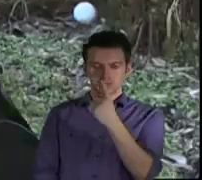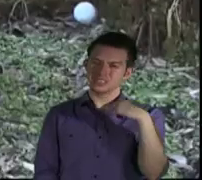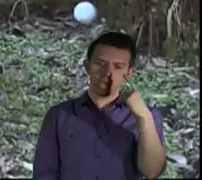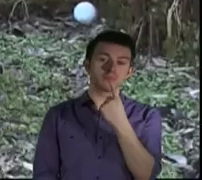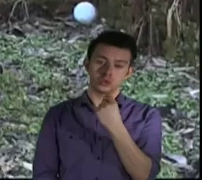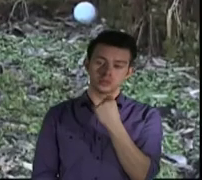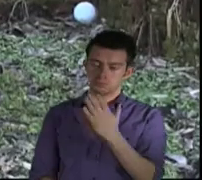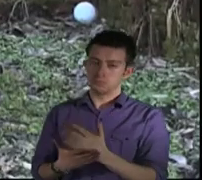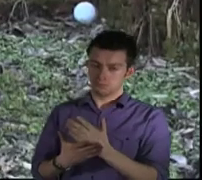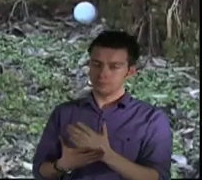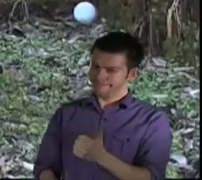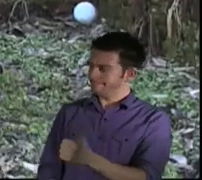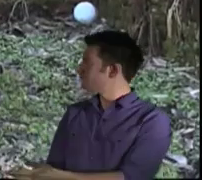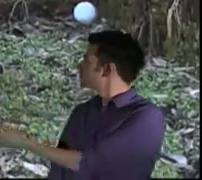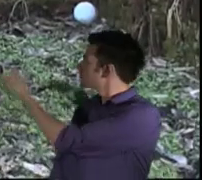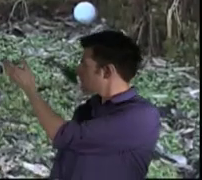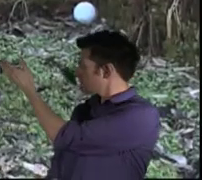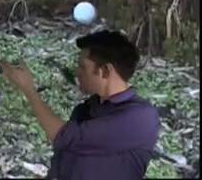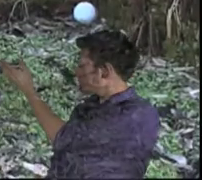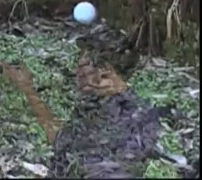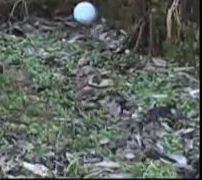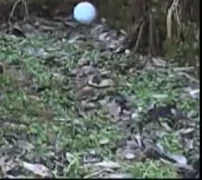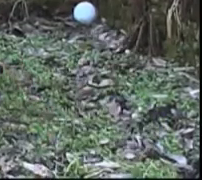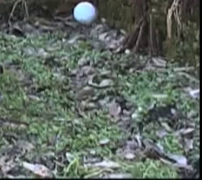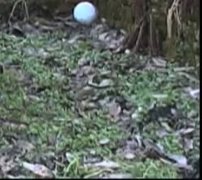Look at this silly fellow, racing ahead willy nilly.